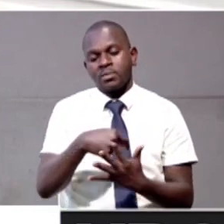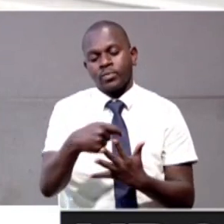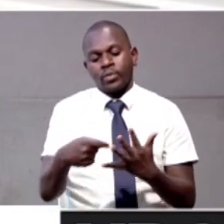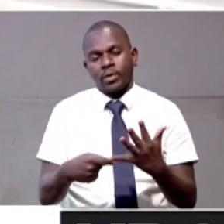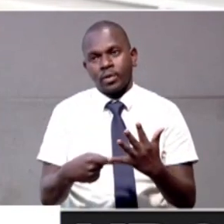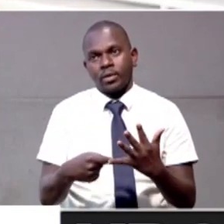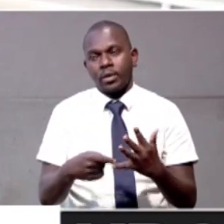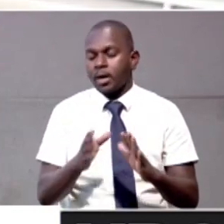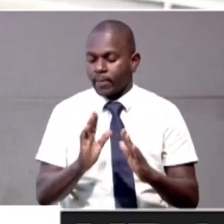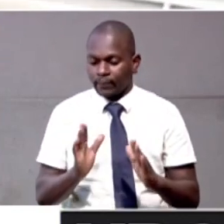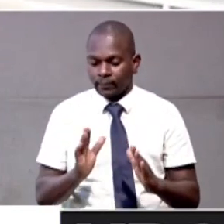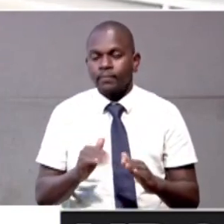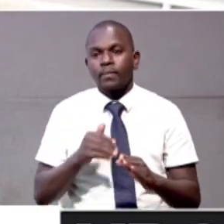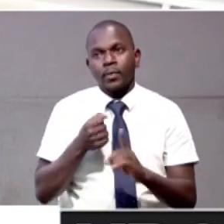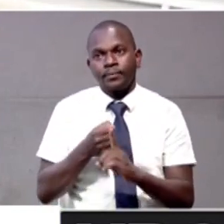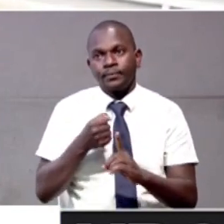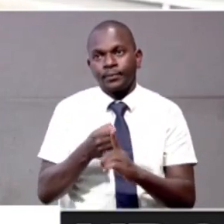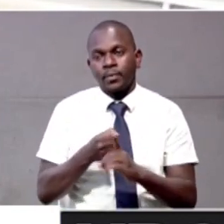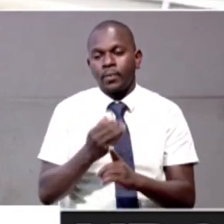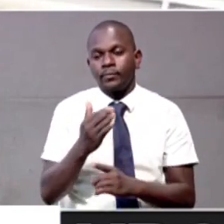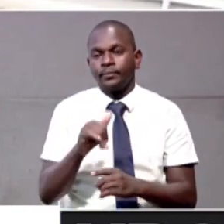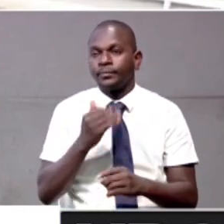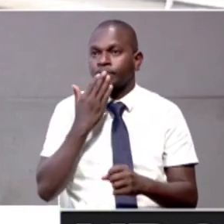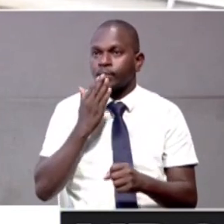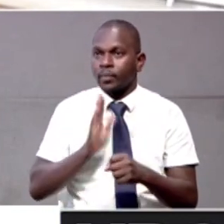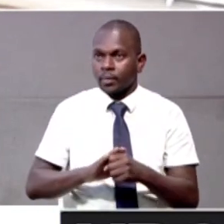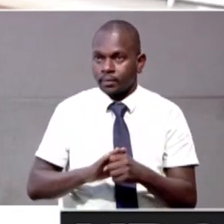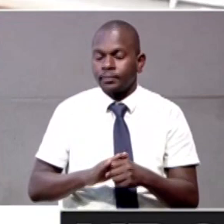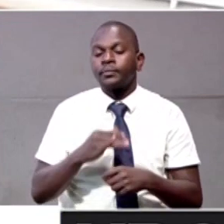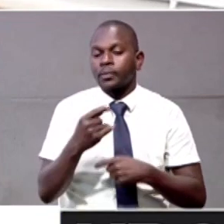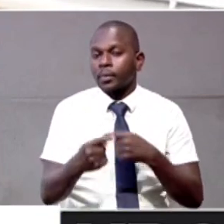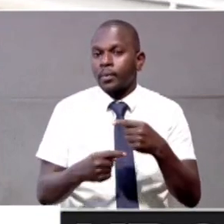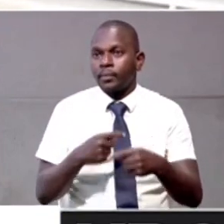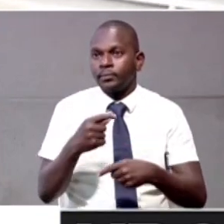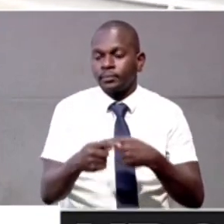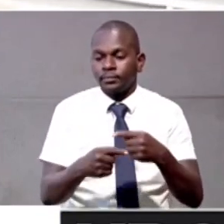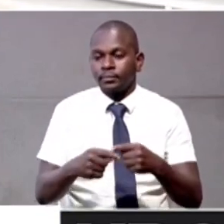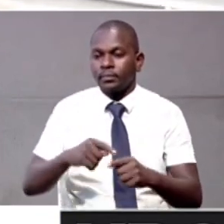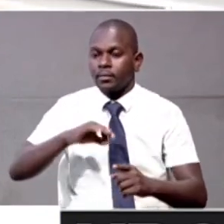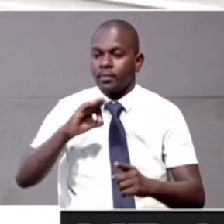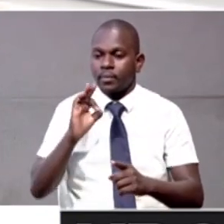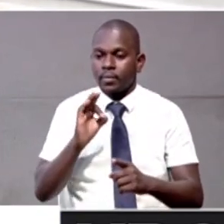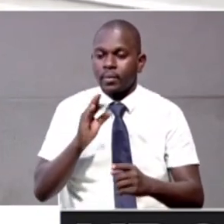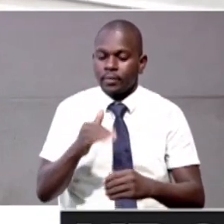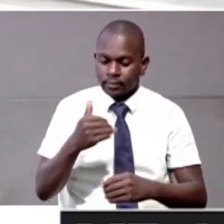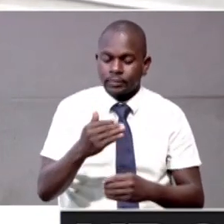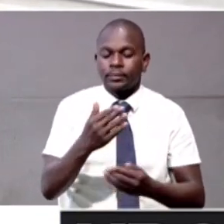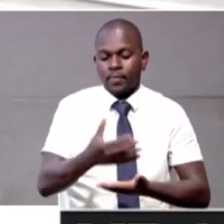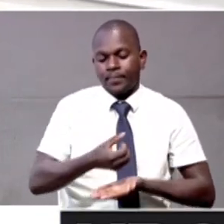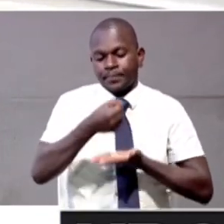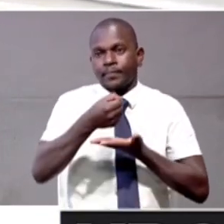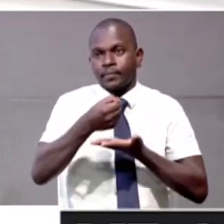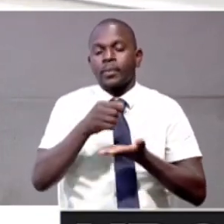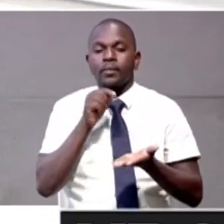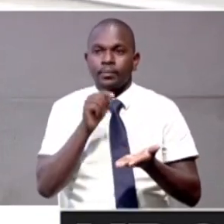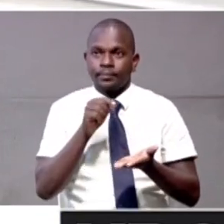or we have not pushed enough. So I really promise that as we go along, specifically in the next budget, I'll try to